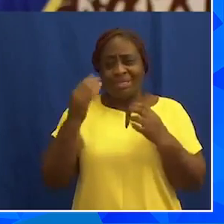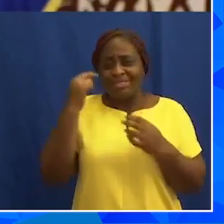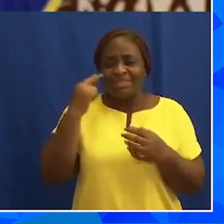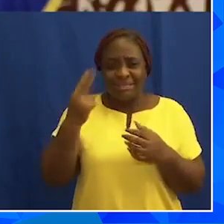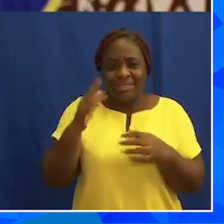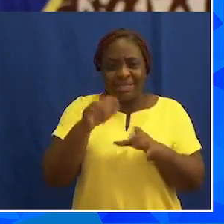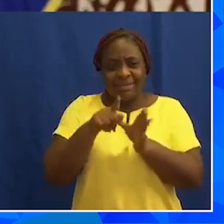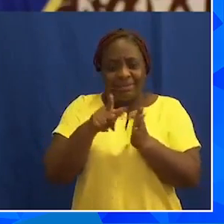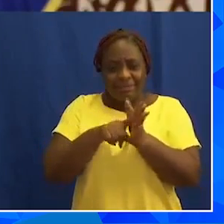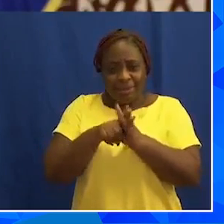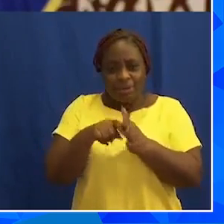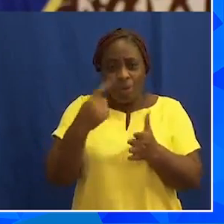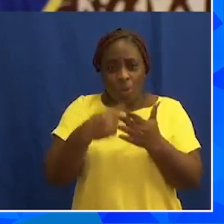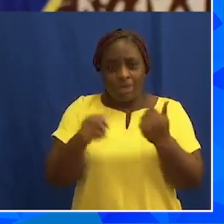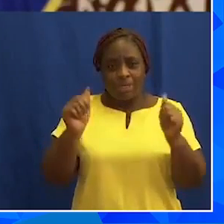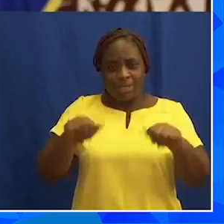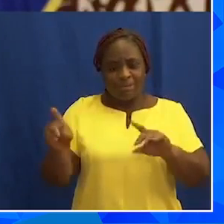should do.